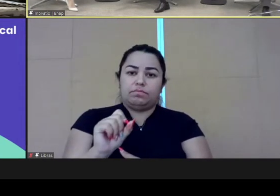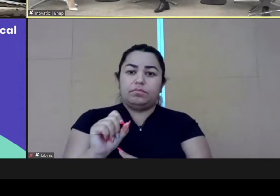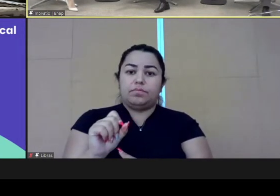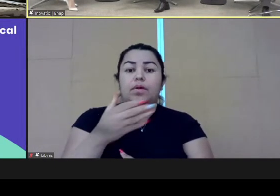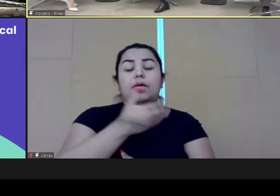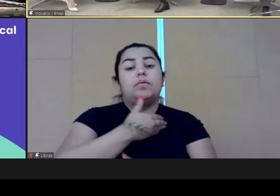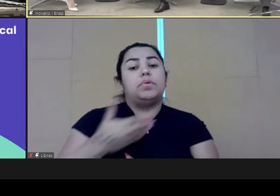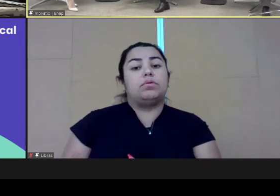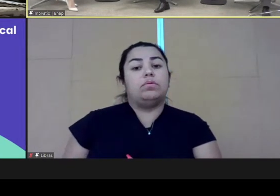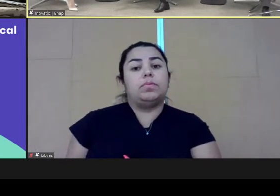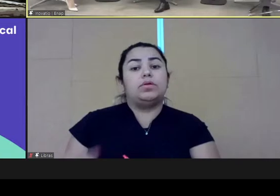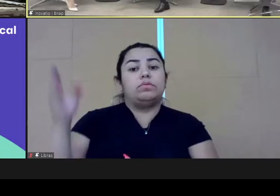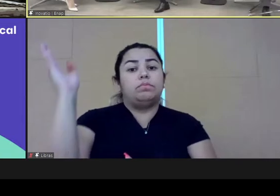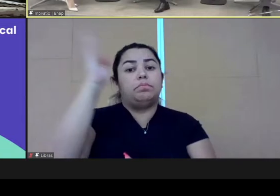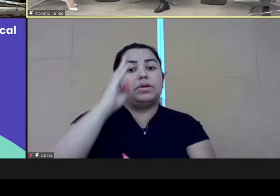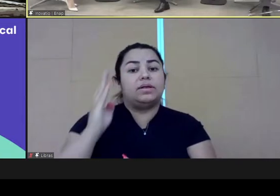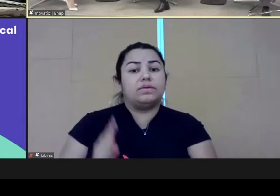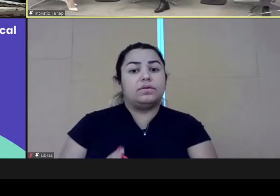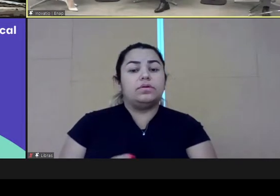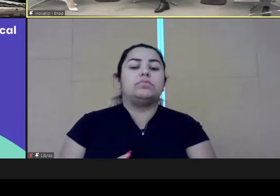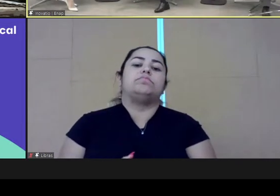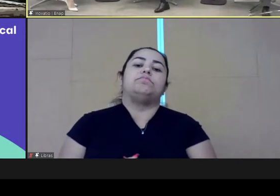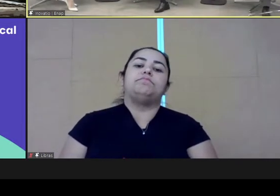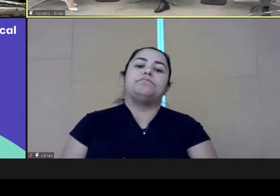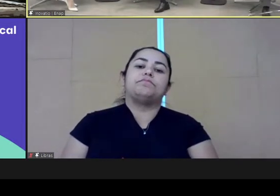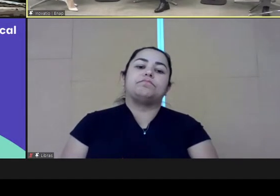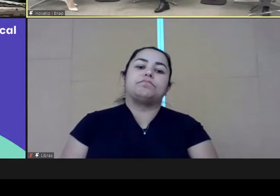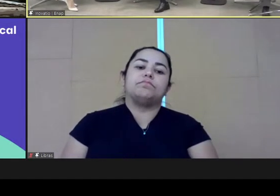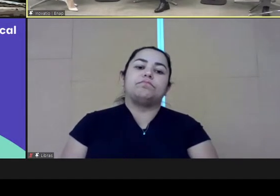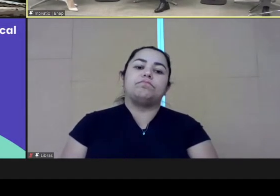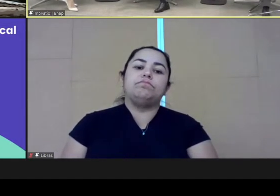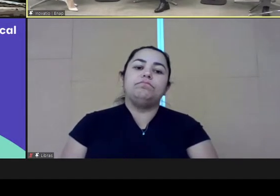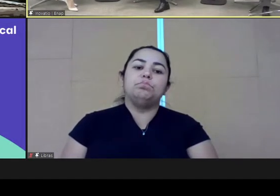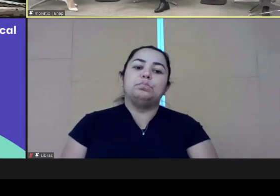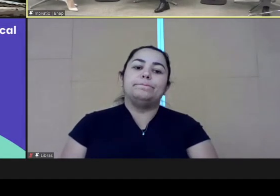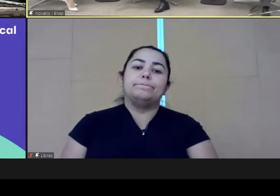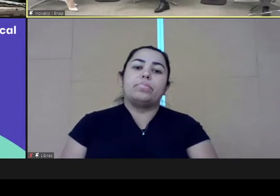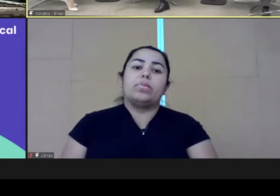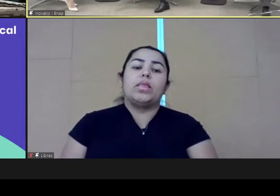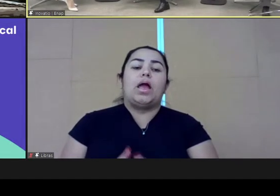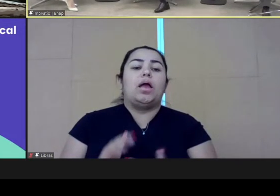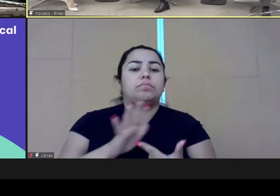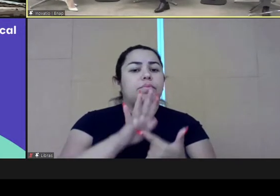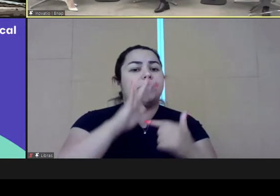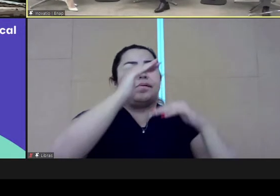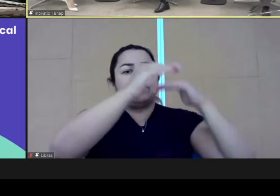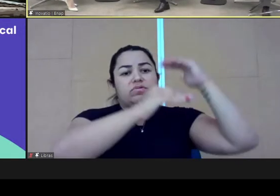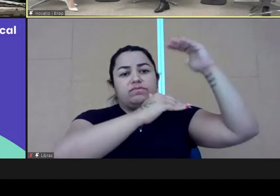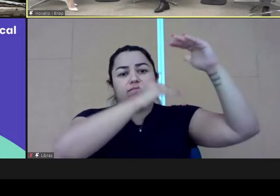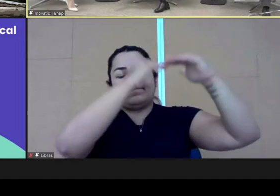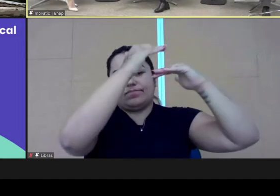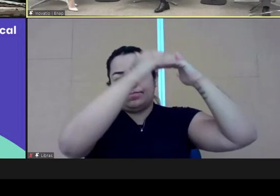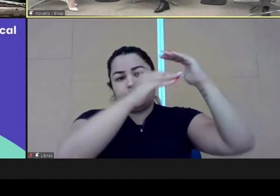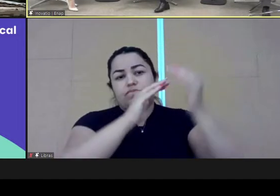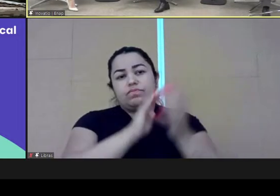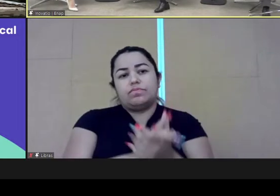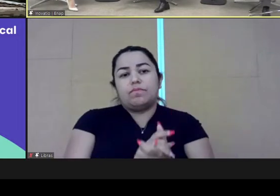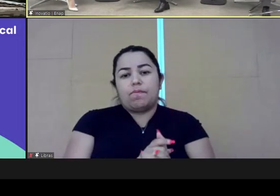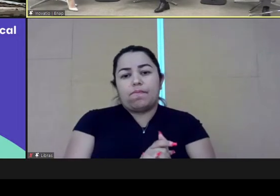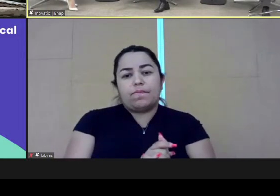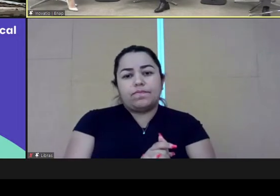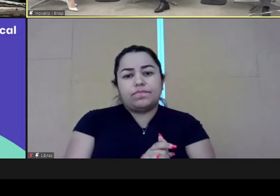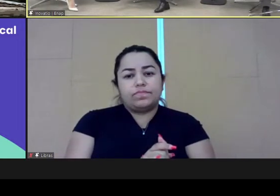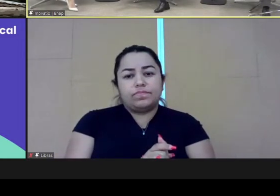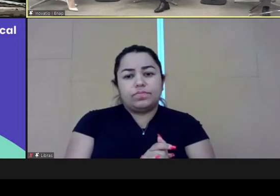bring the development of the middle level and the other levels of leadership. So